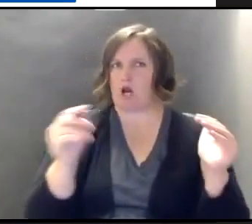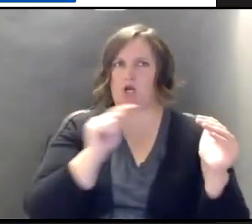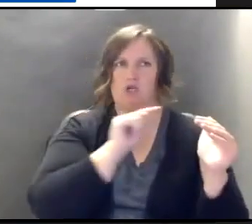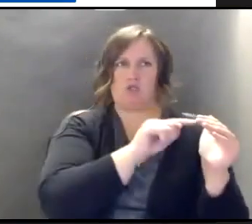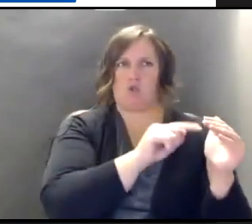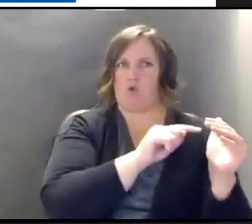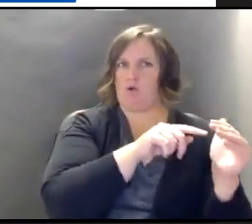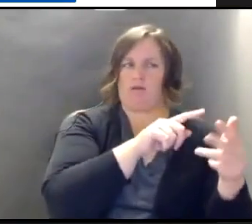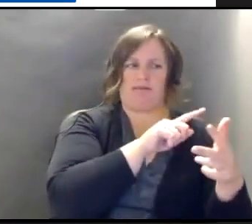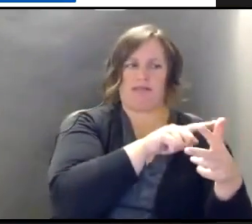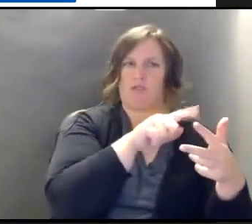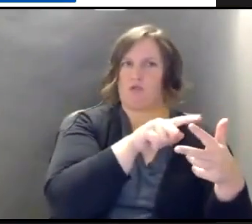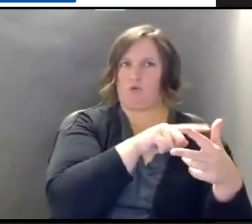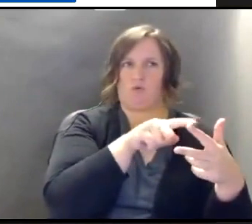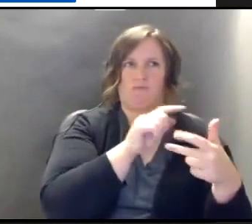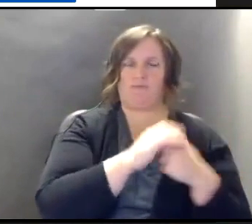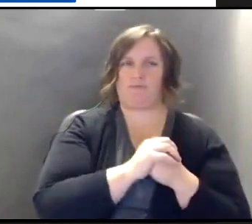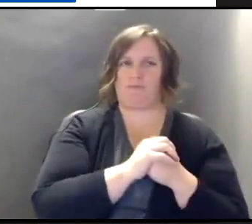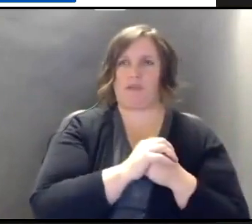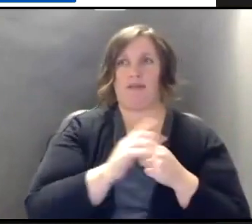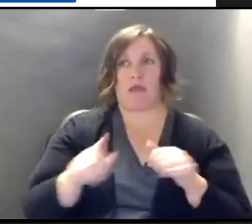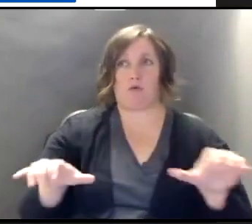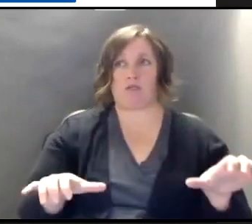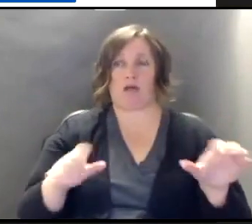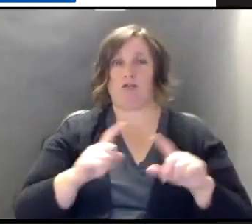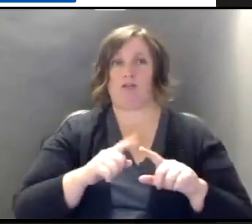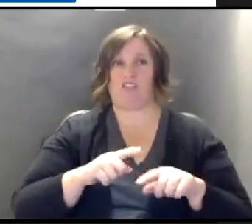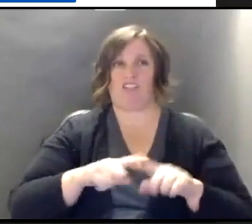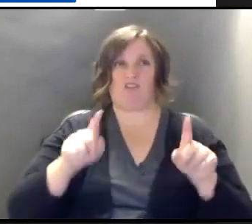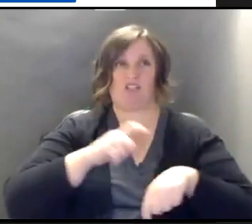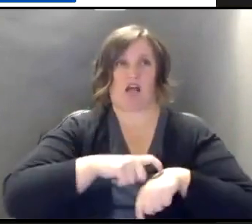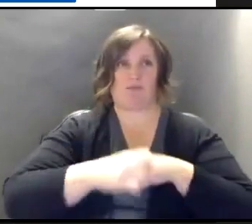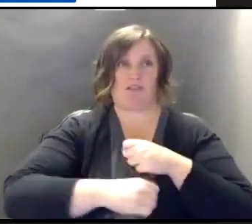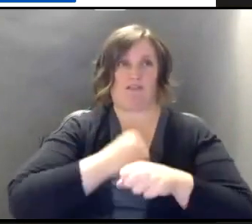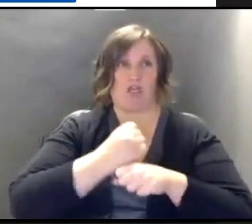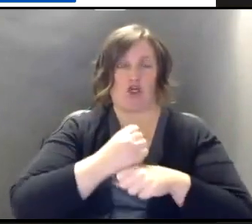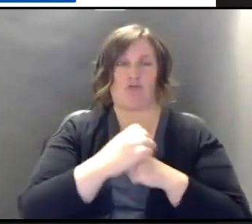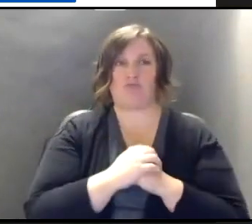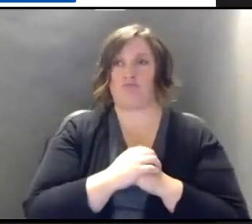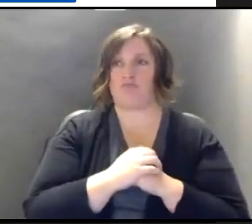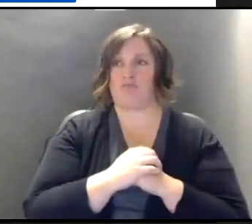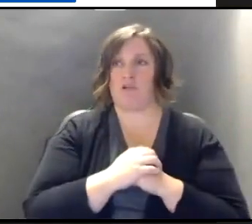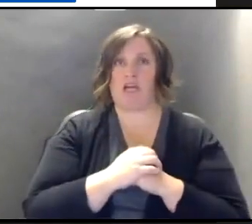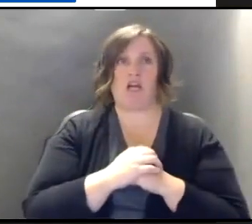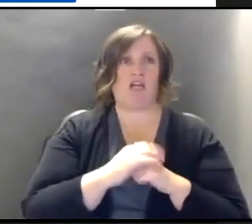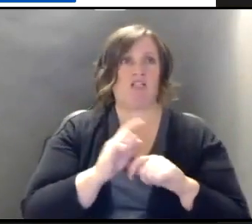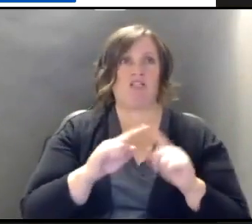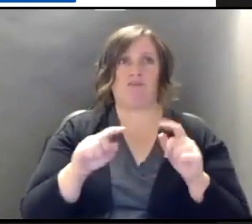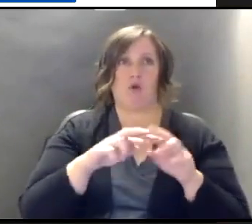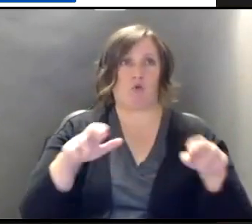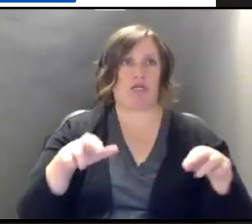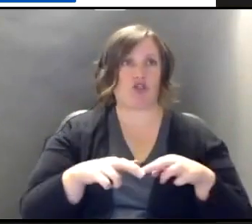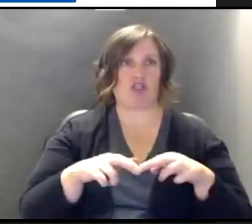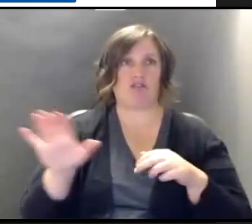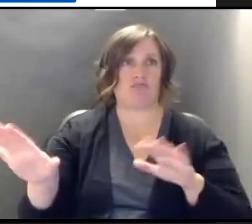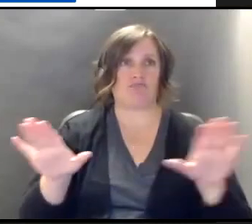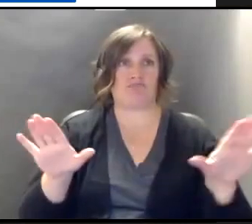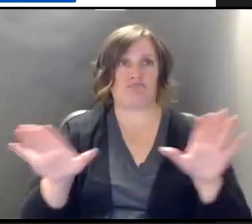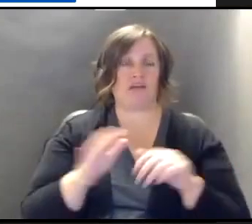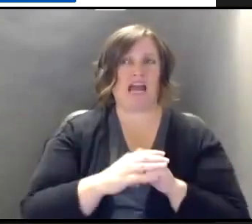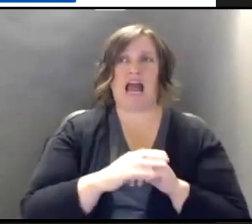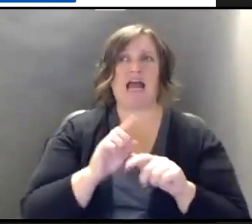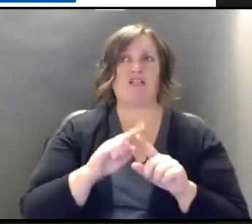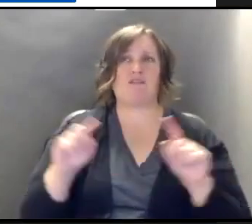They were conducted at different calendar times, conducted over different geographic regions, and there were different